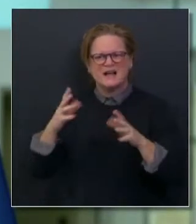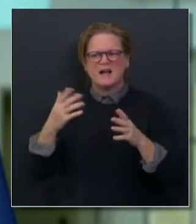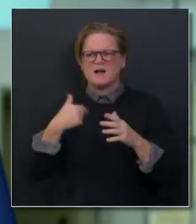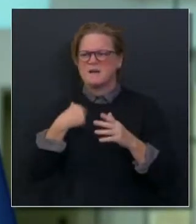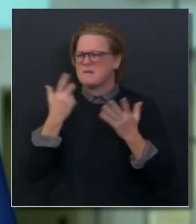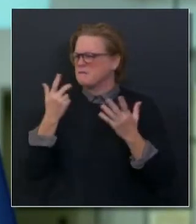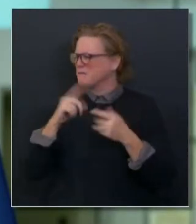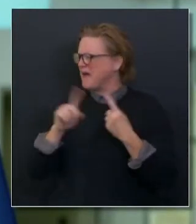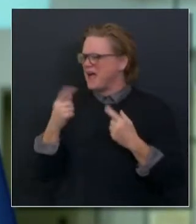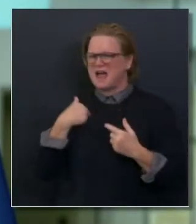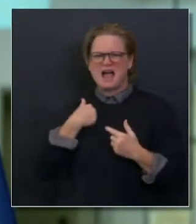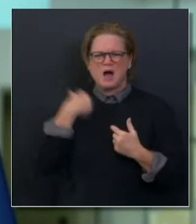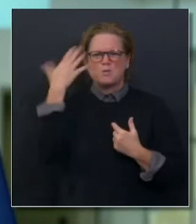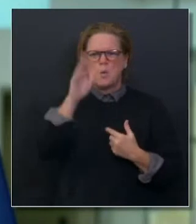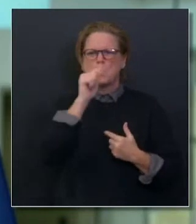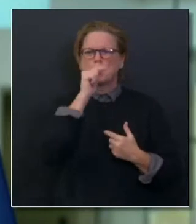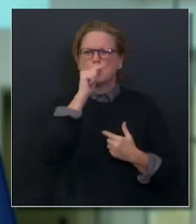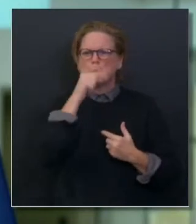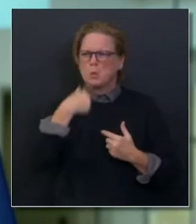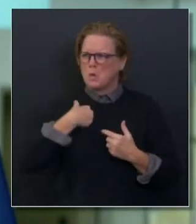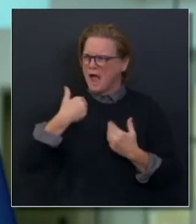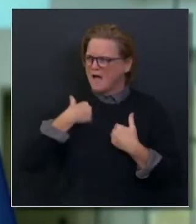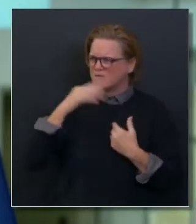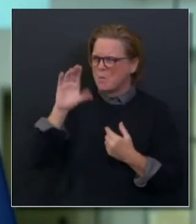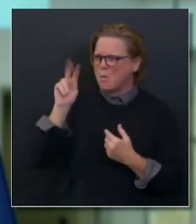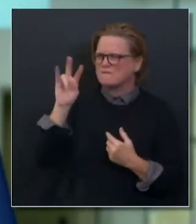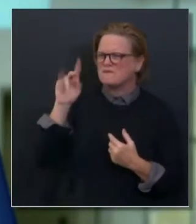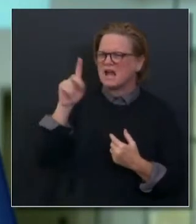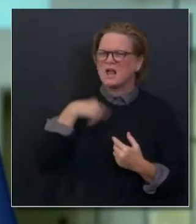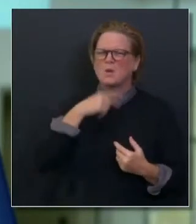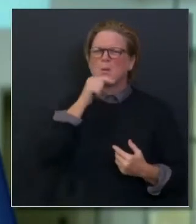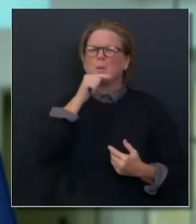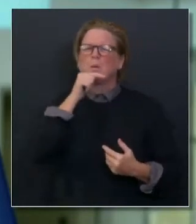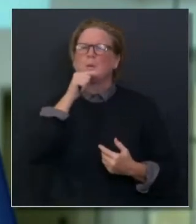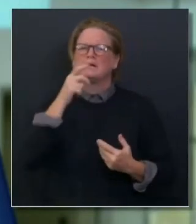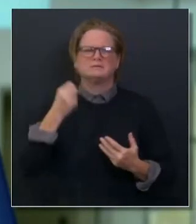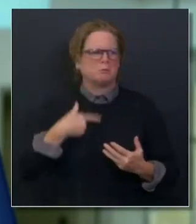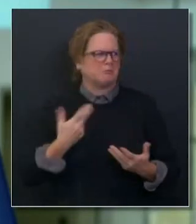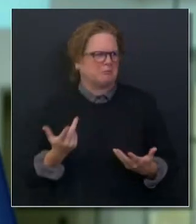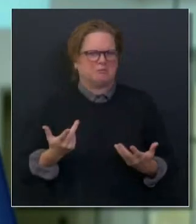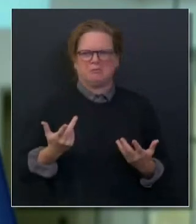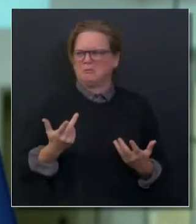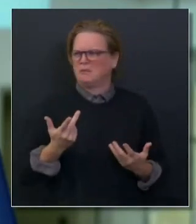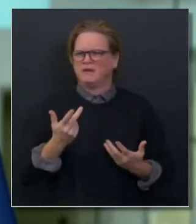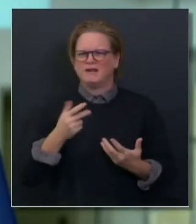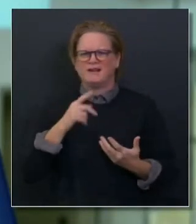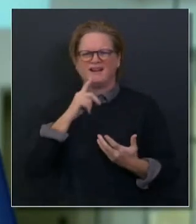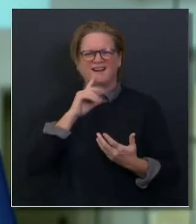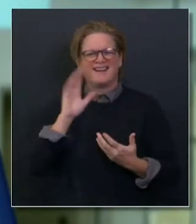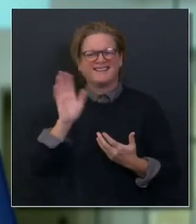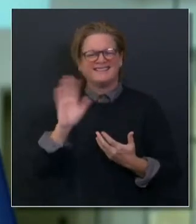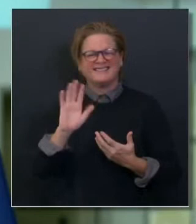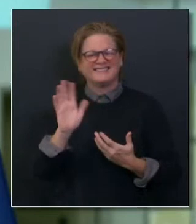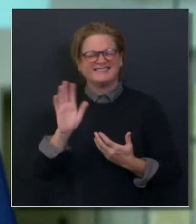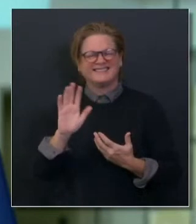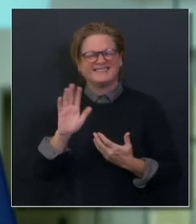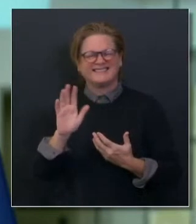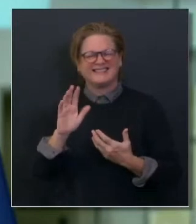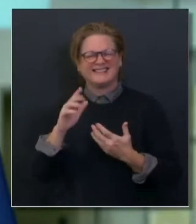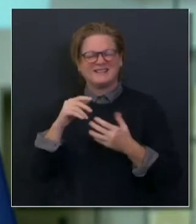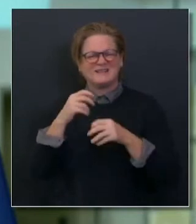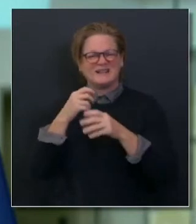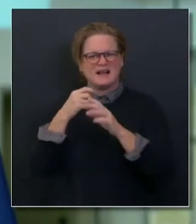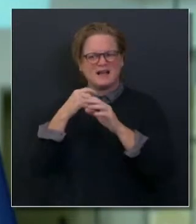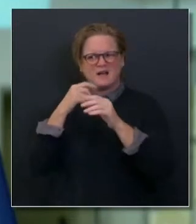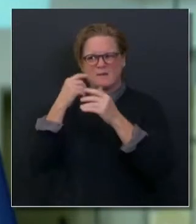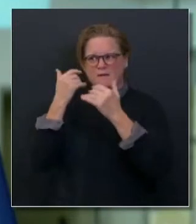that may end up in the hospital, God forbid, in the ICU, may have even lost their lives. So I think as this continues to impact more and more people